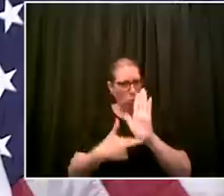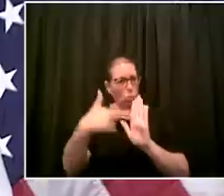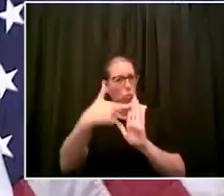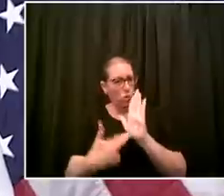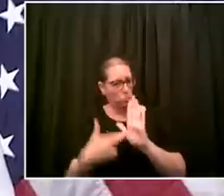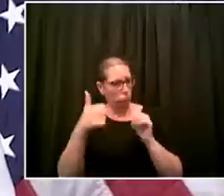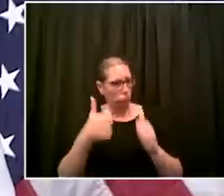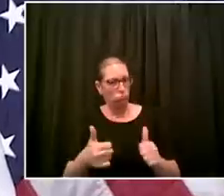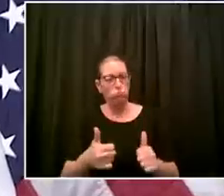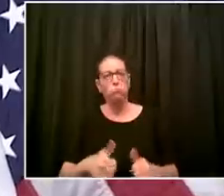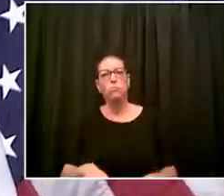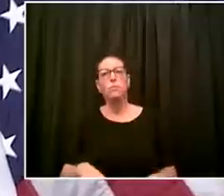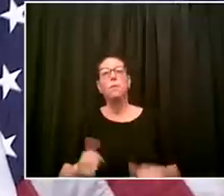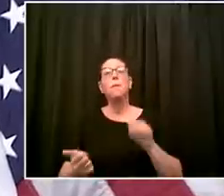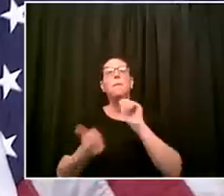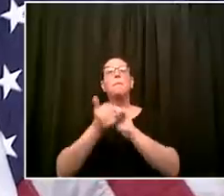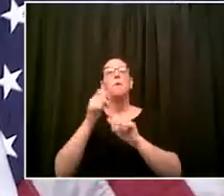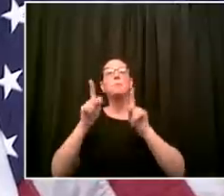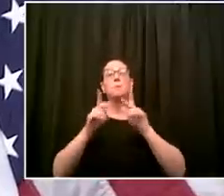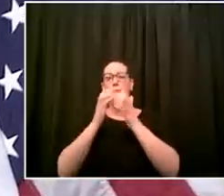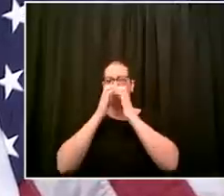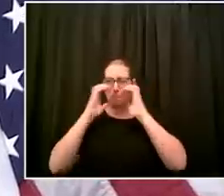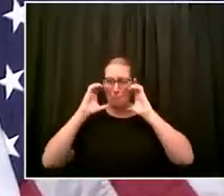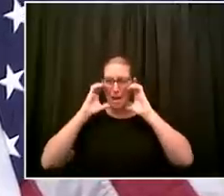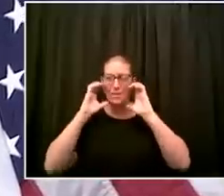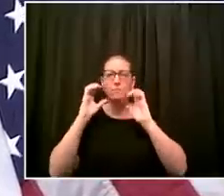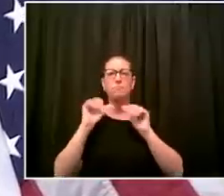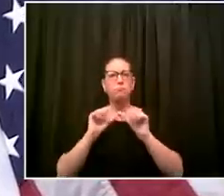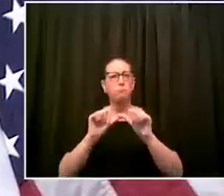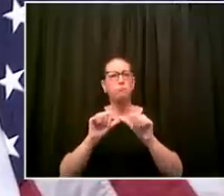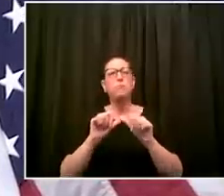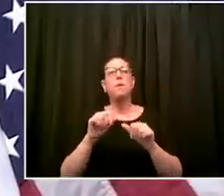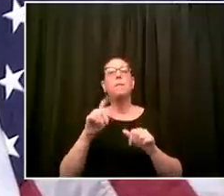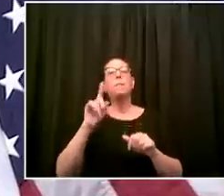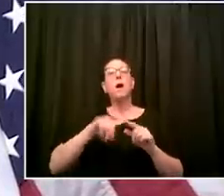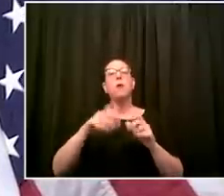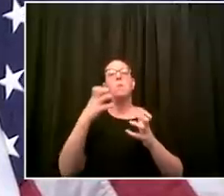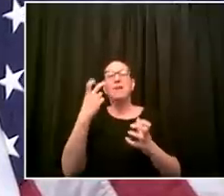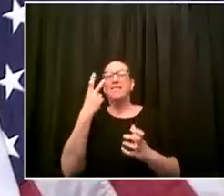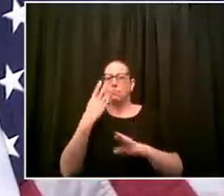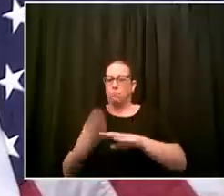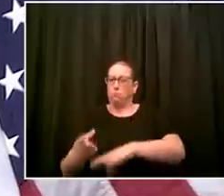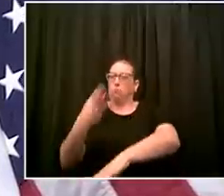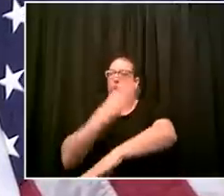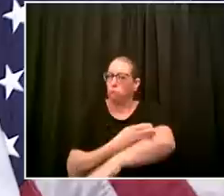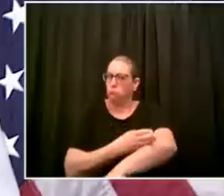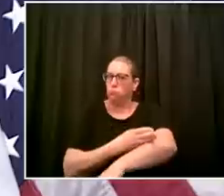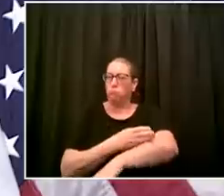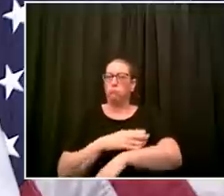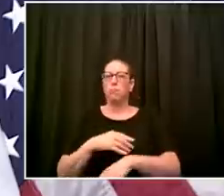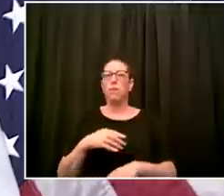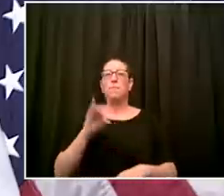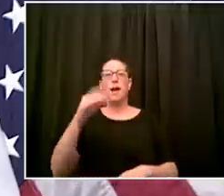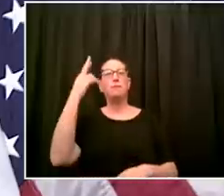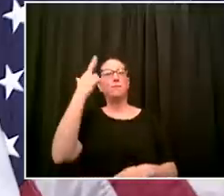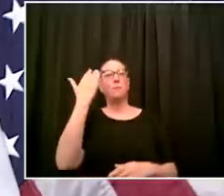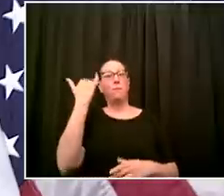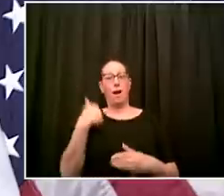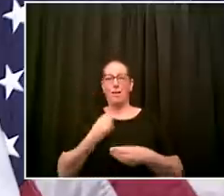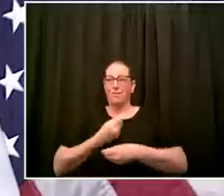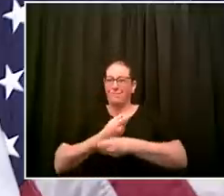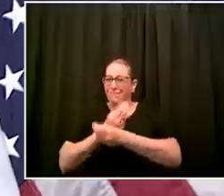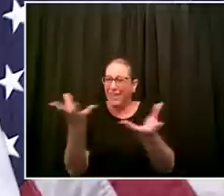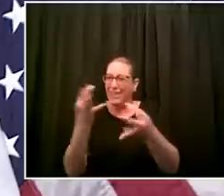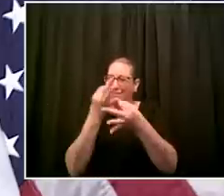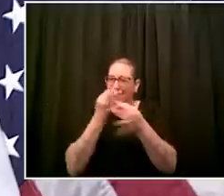face coverings i want to see better i want to see more and that's why we're going to give out millions and millions of face coverings look i think